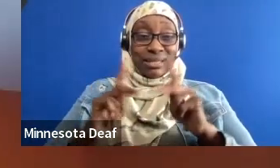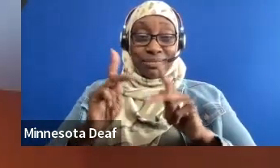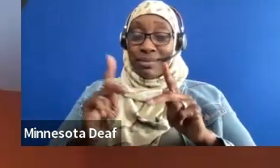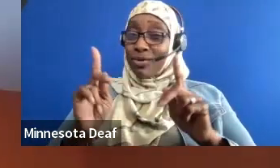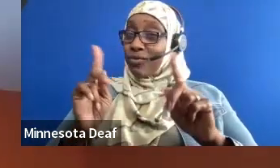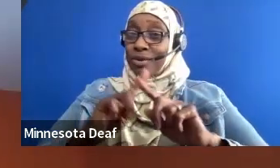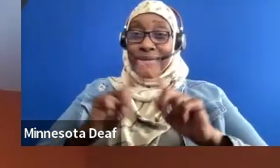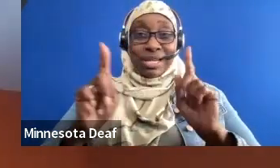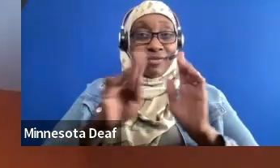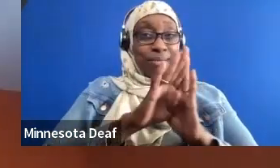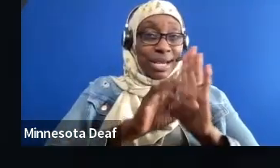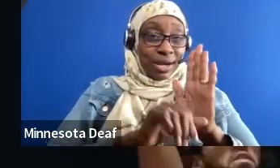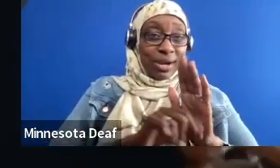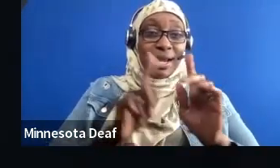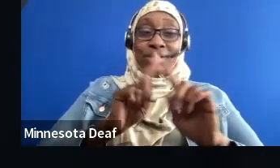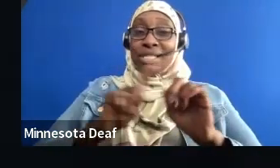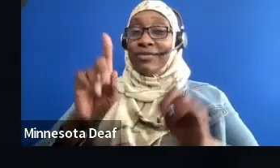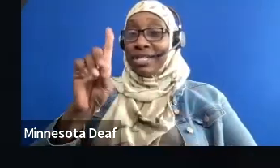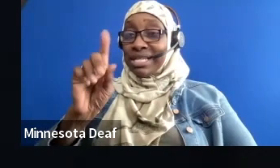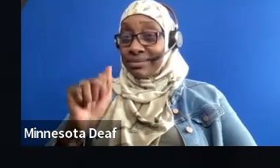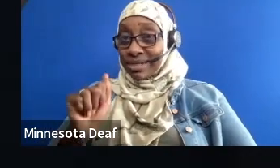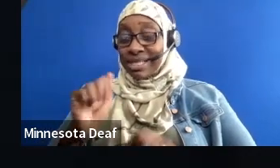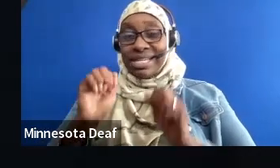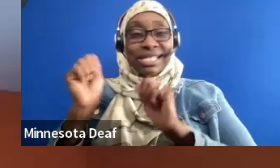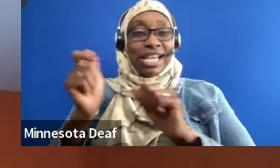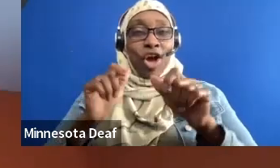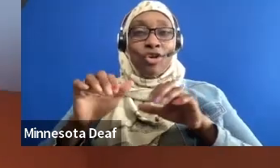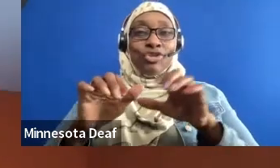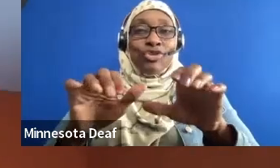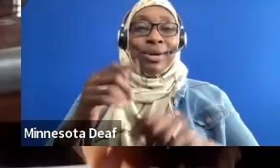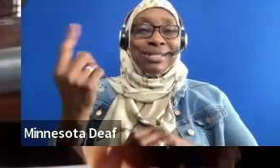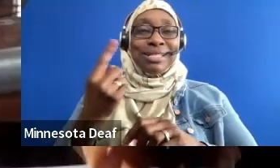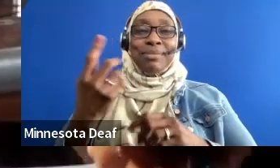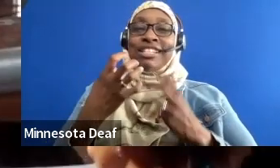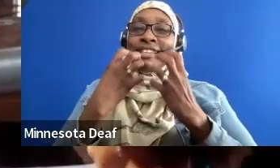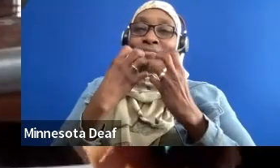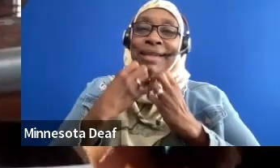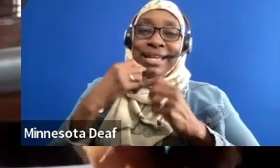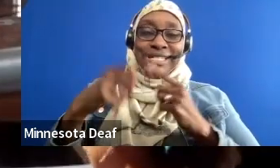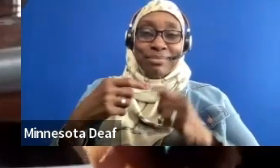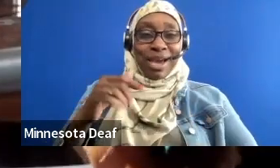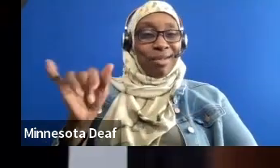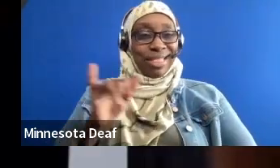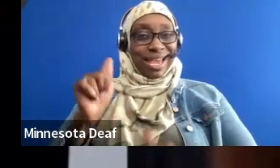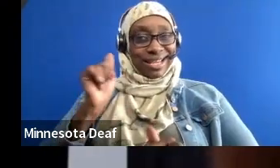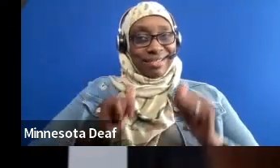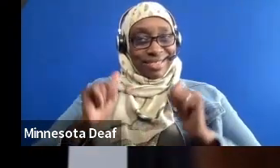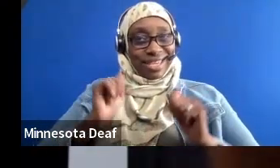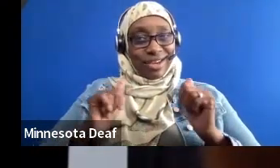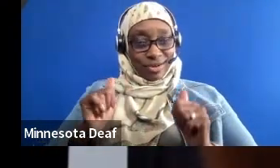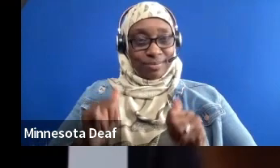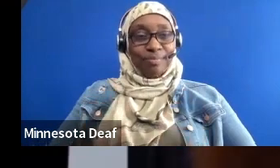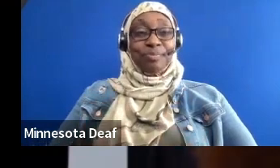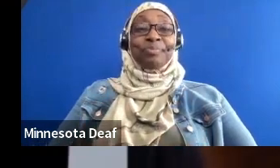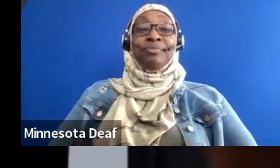disabilities doing something that I'm passionate about, such as theater. ATT helped me to open myself,